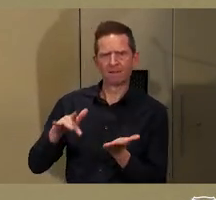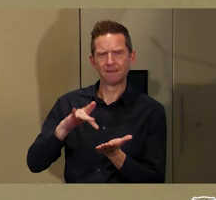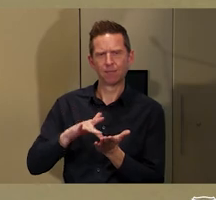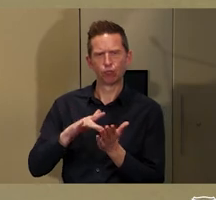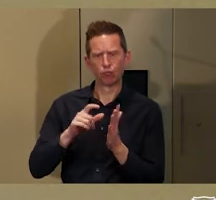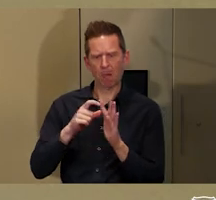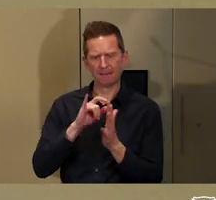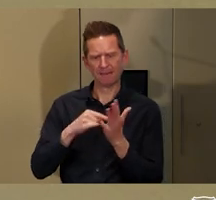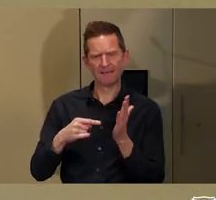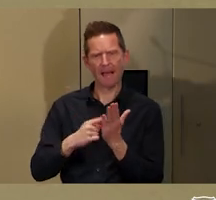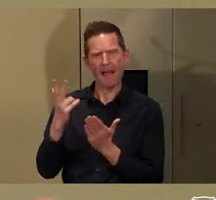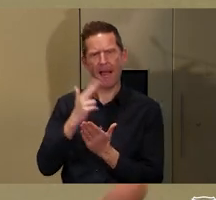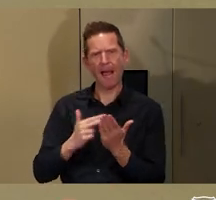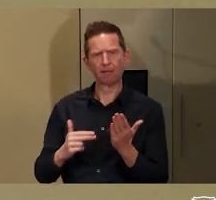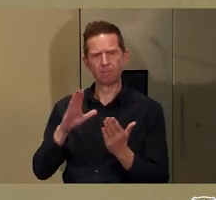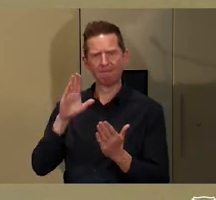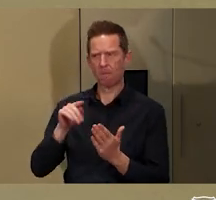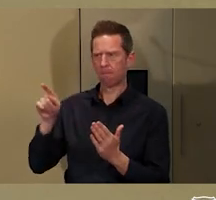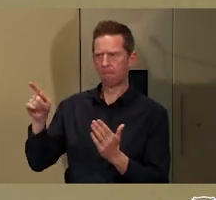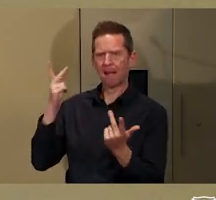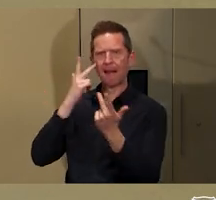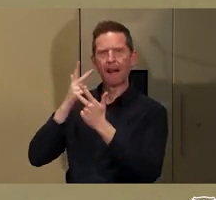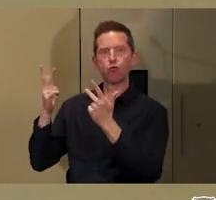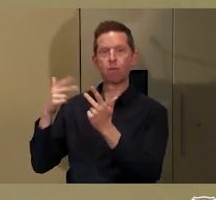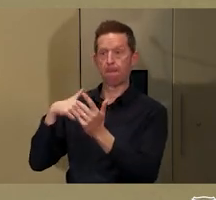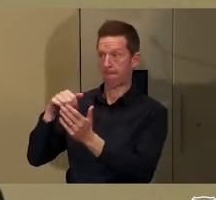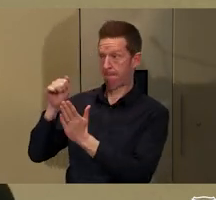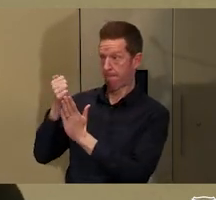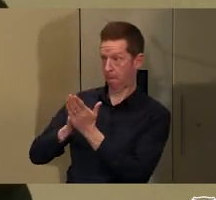of the upmarket galleries at the resort.